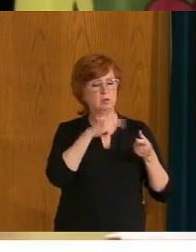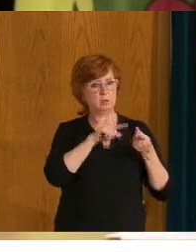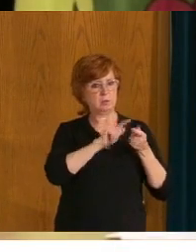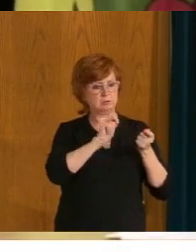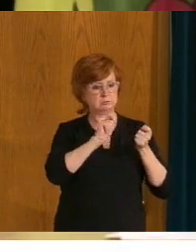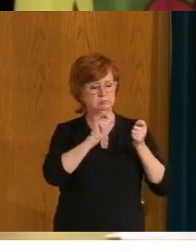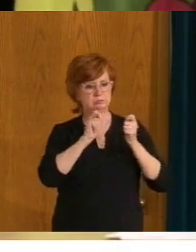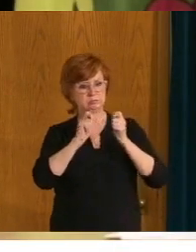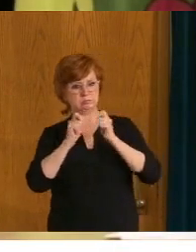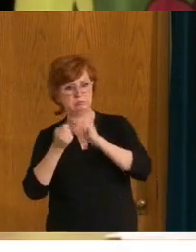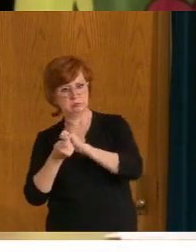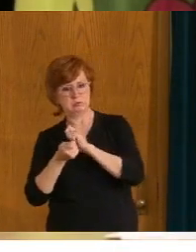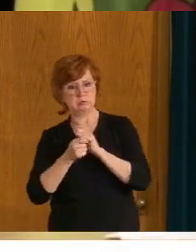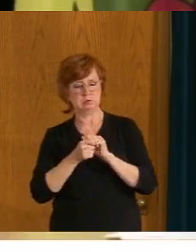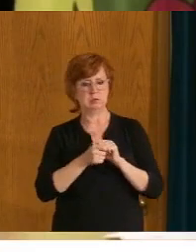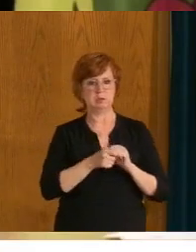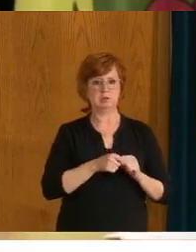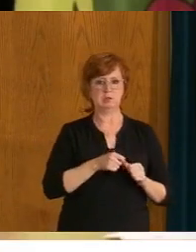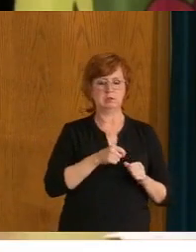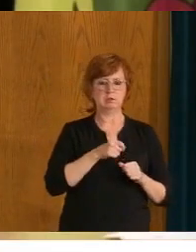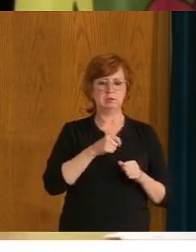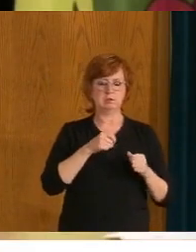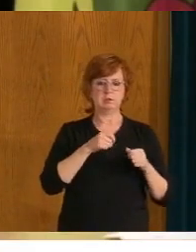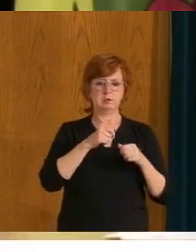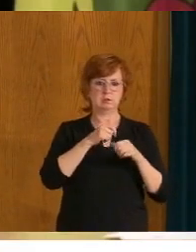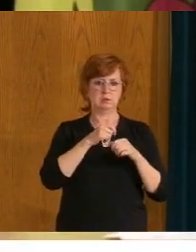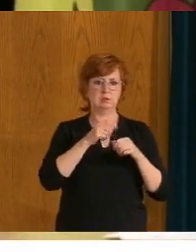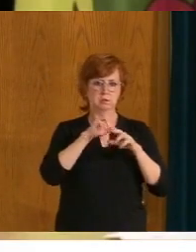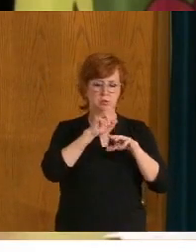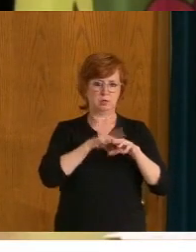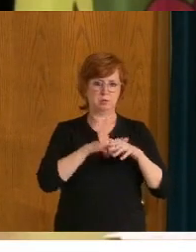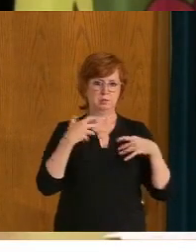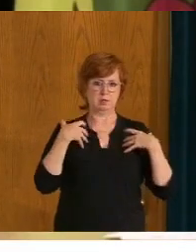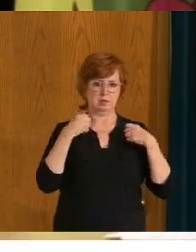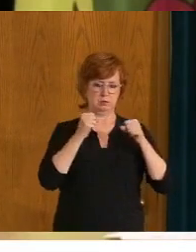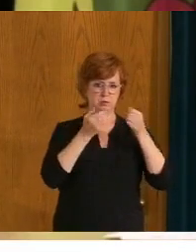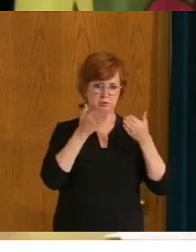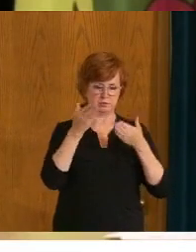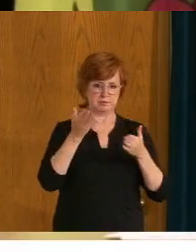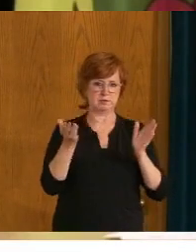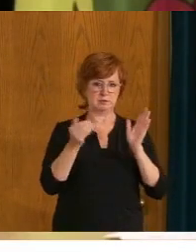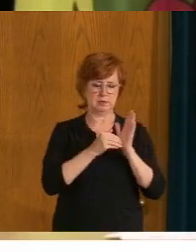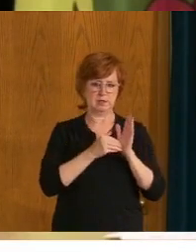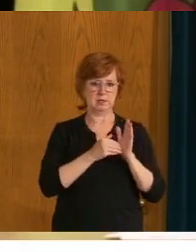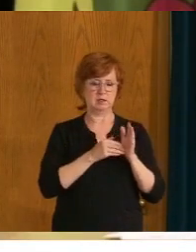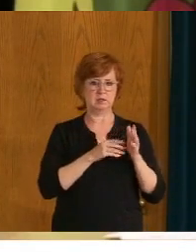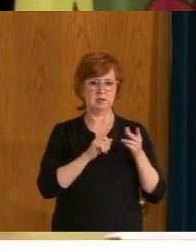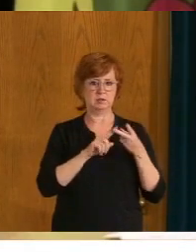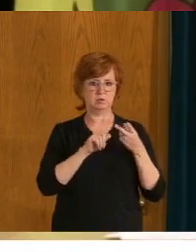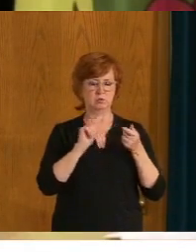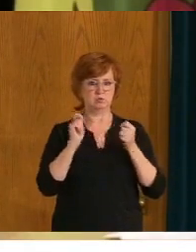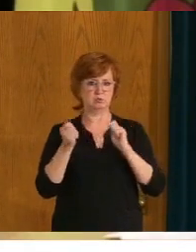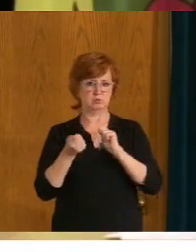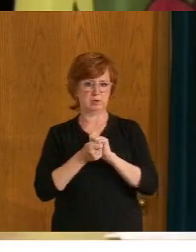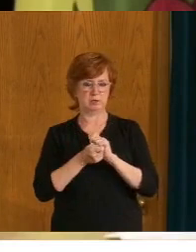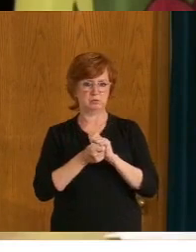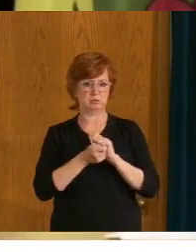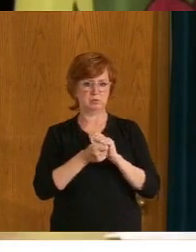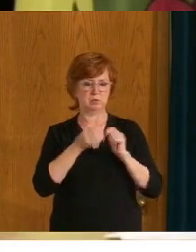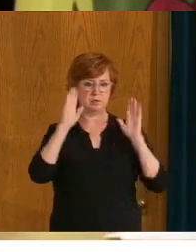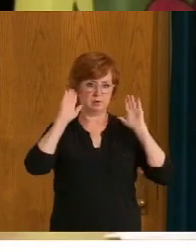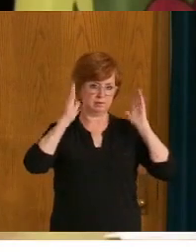to providing, uh, as much of the, the regular healthcare services, as we can and, and start shifting away from some of the, the focus on